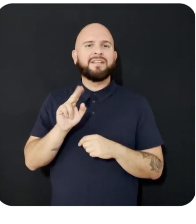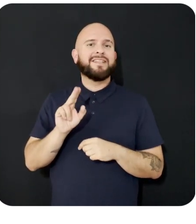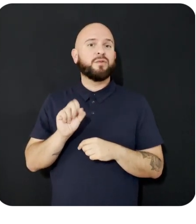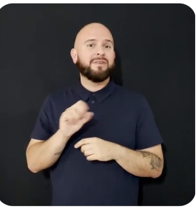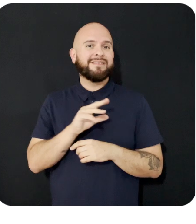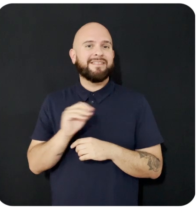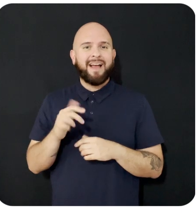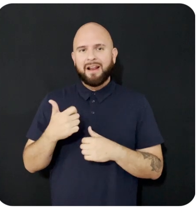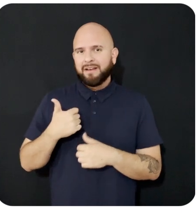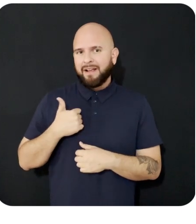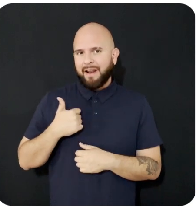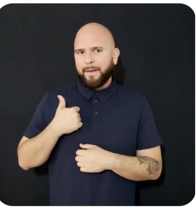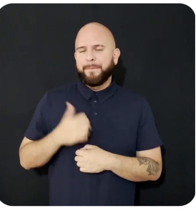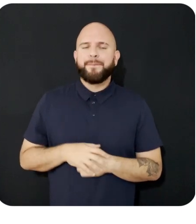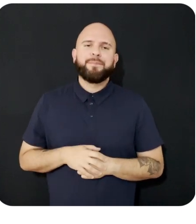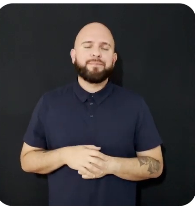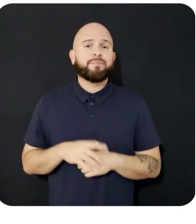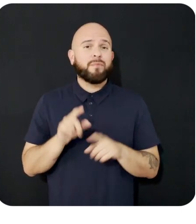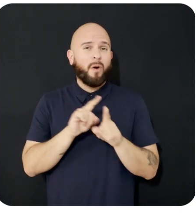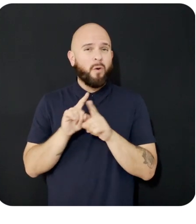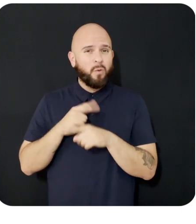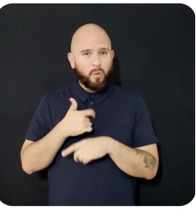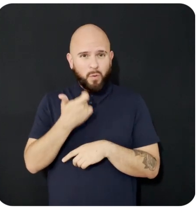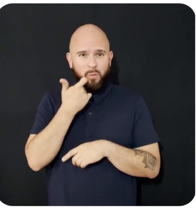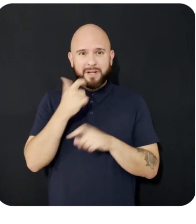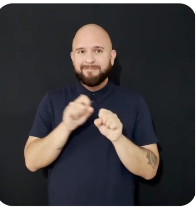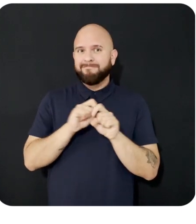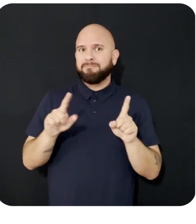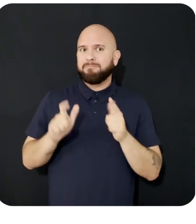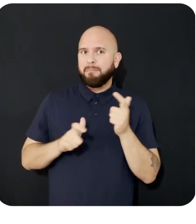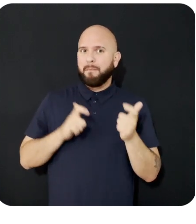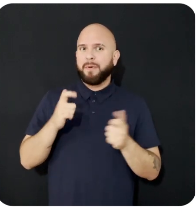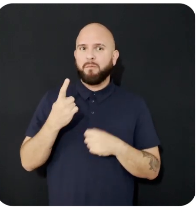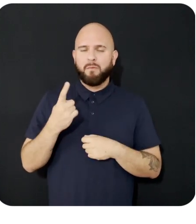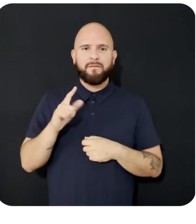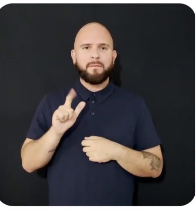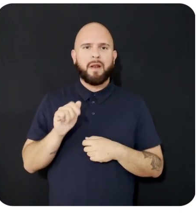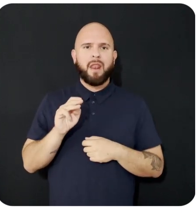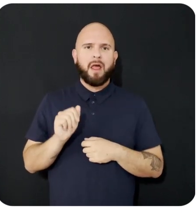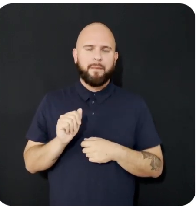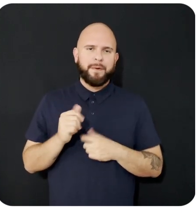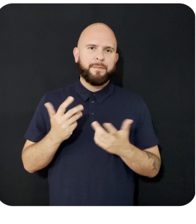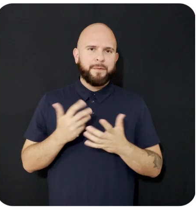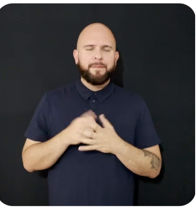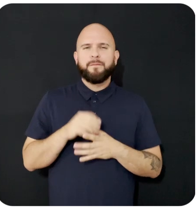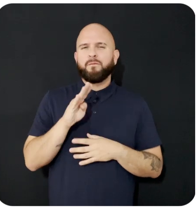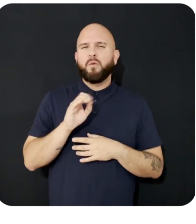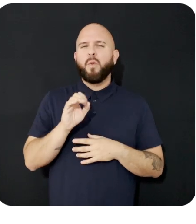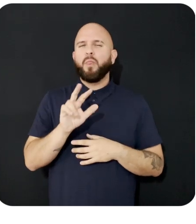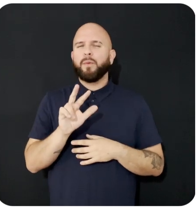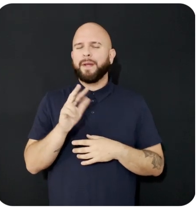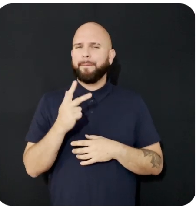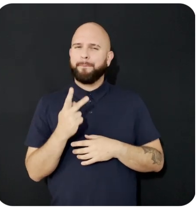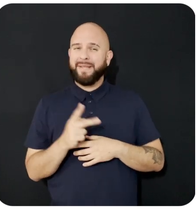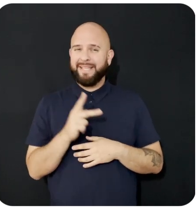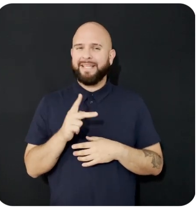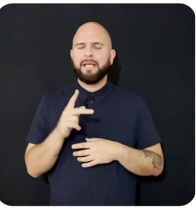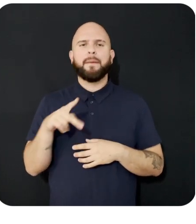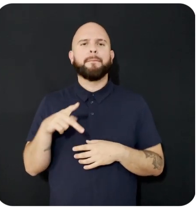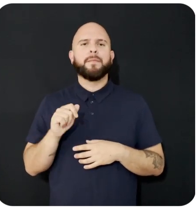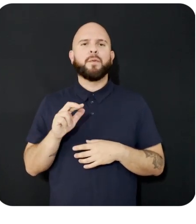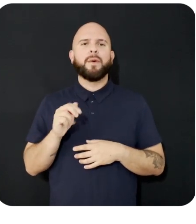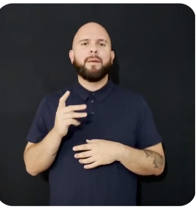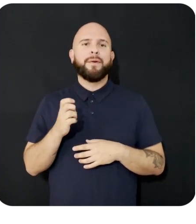recently launched the largest model from the LAMAS 3 model family of 405B parameters that marks the most capable